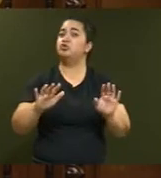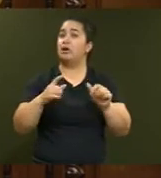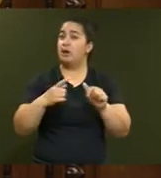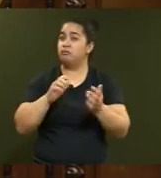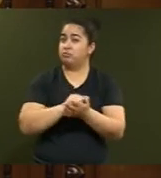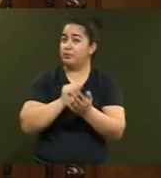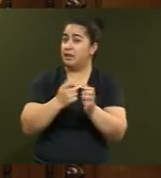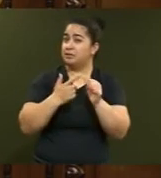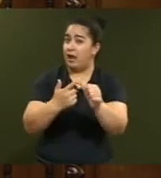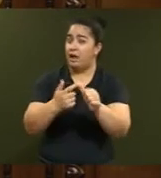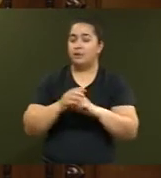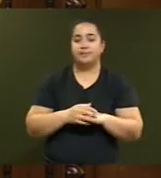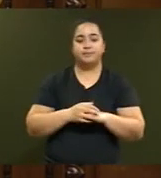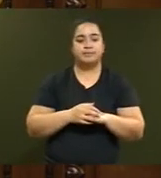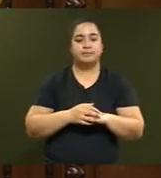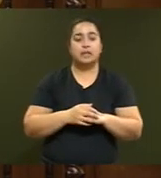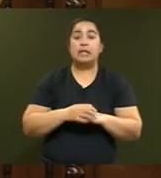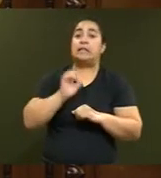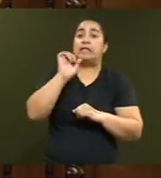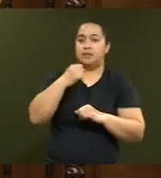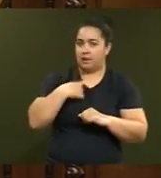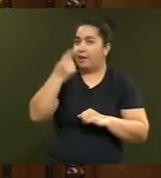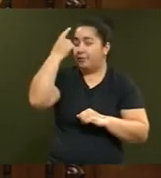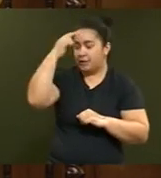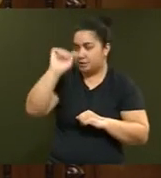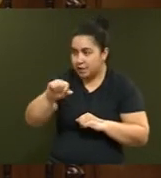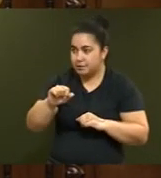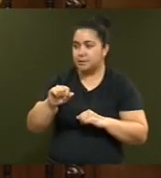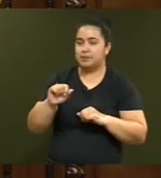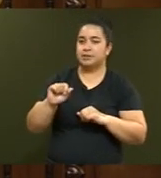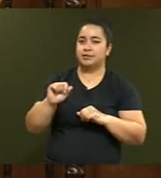think it has been addressed. Answered, probably not, but it was addressed. Thank you.